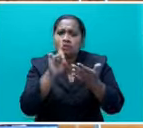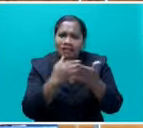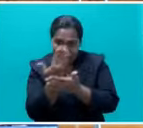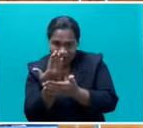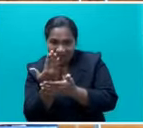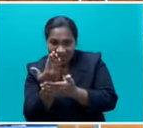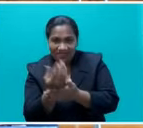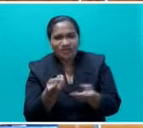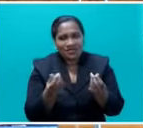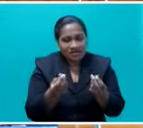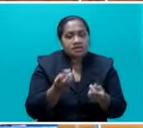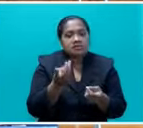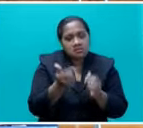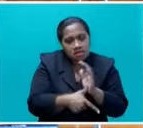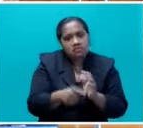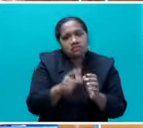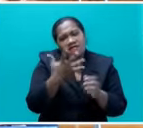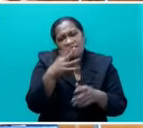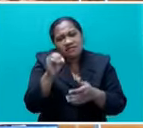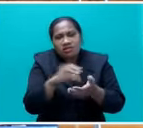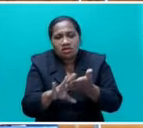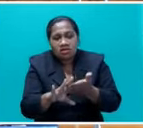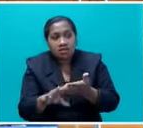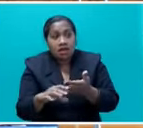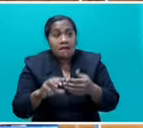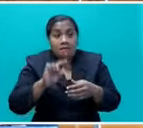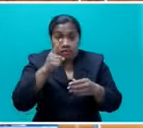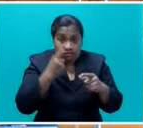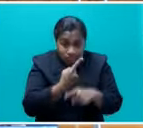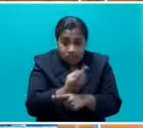know, some days they may make $50. But in a week, some would make $200.